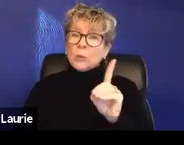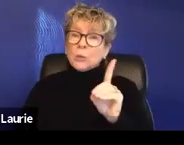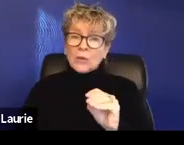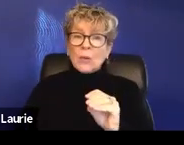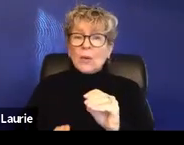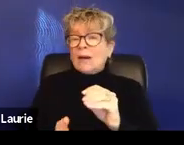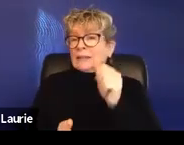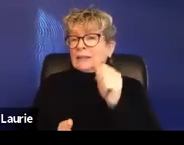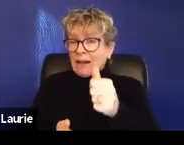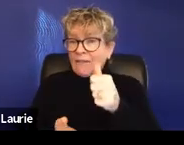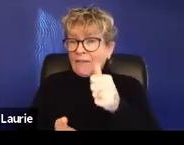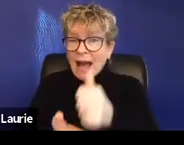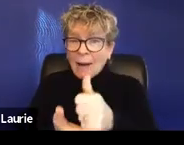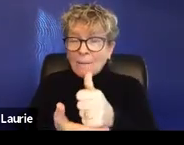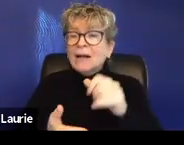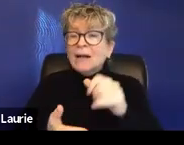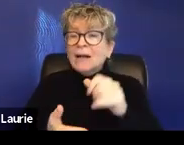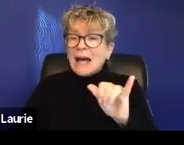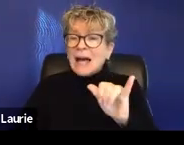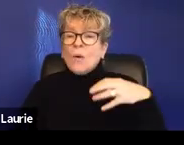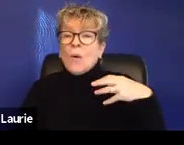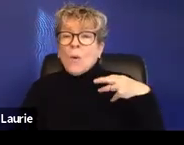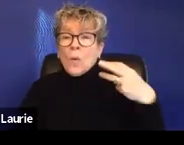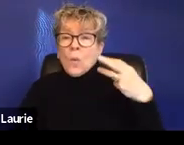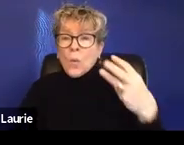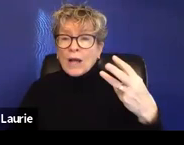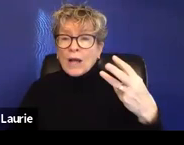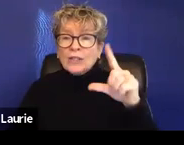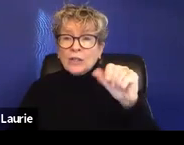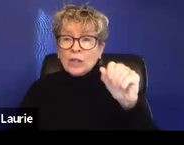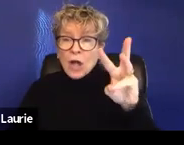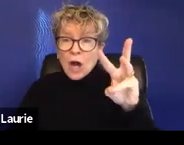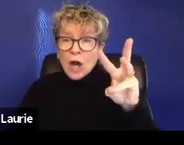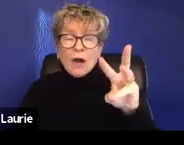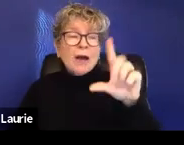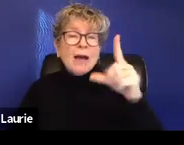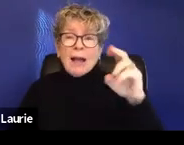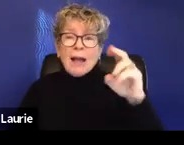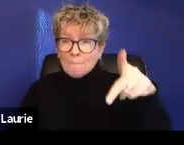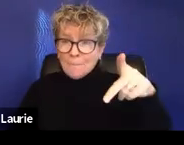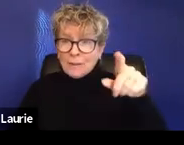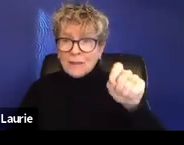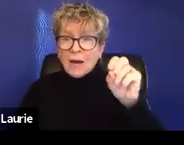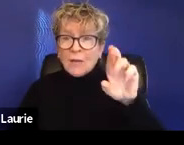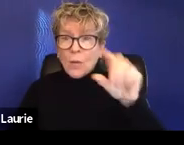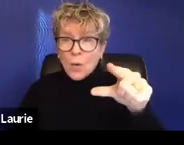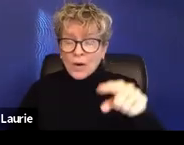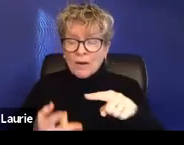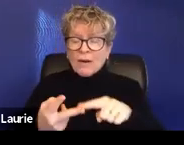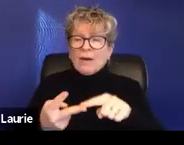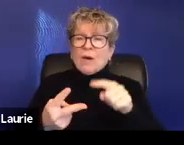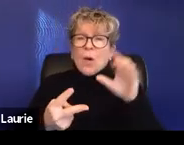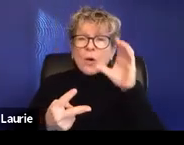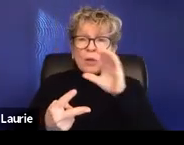-help publications like washingtonlawhelp.org, identify free court forms and other resources that the